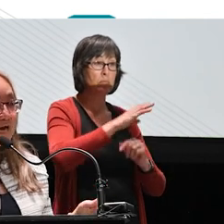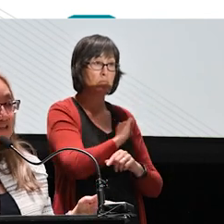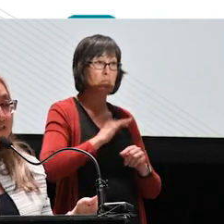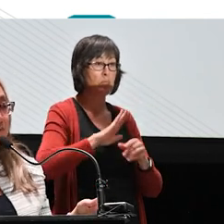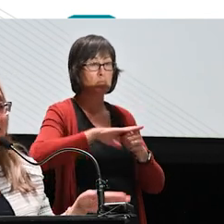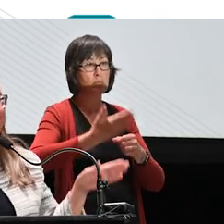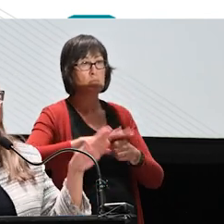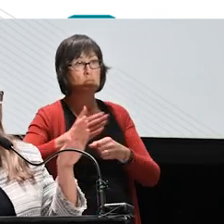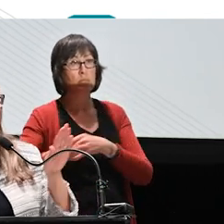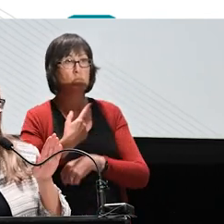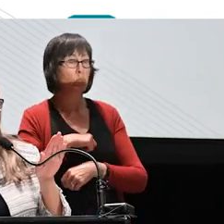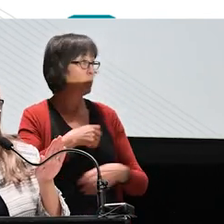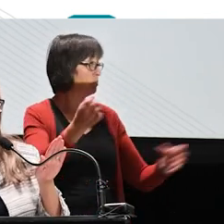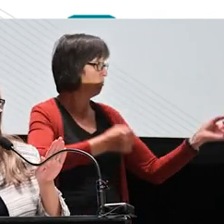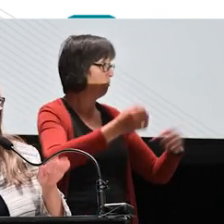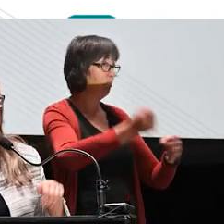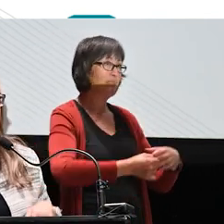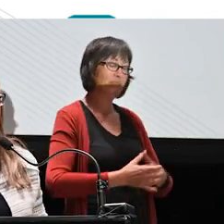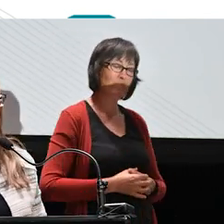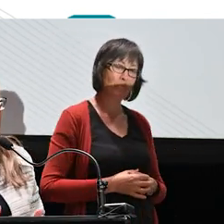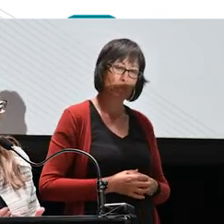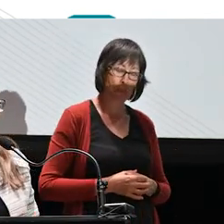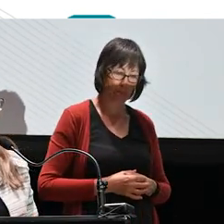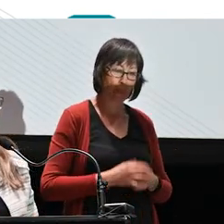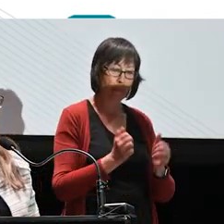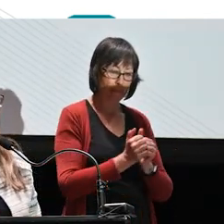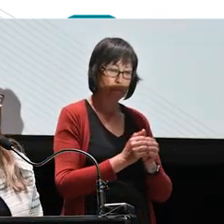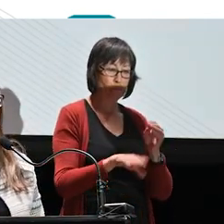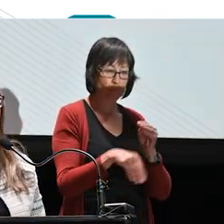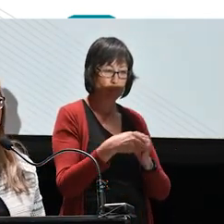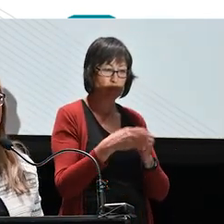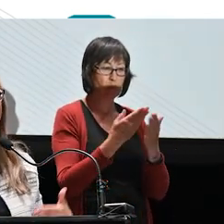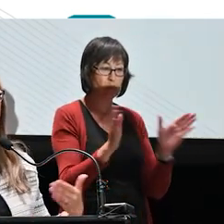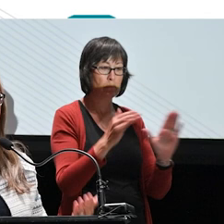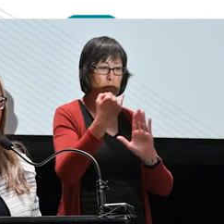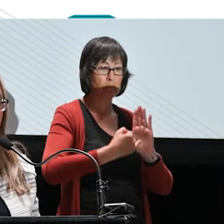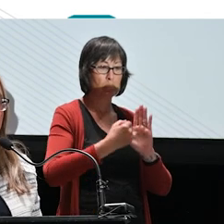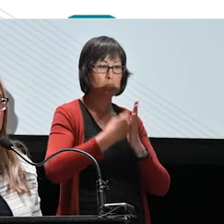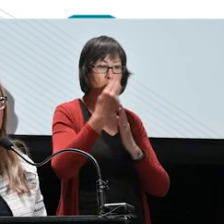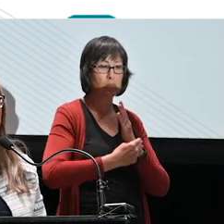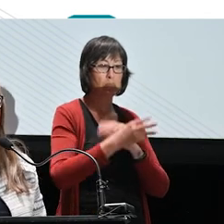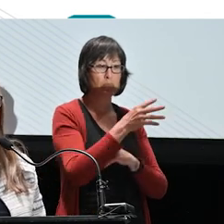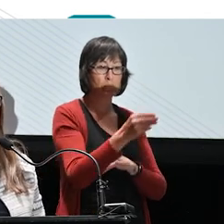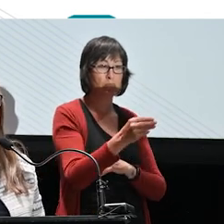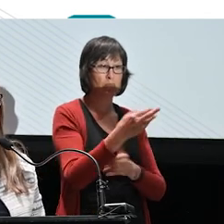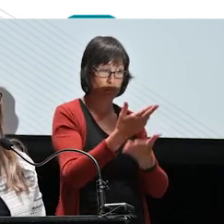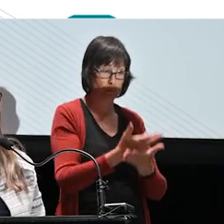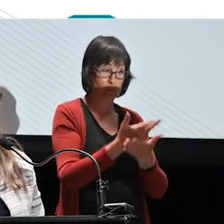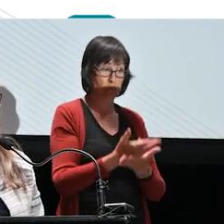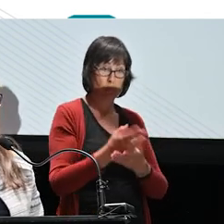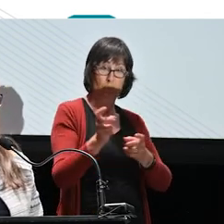we actually were gaining staff. Um, with the addition of the public art program and those extraordinary resources,